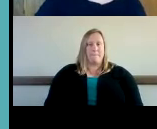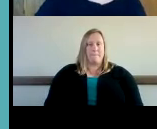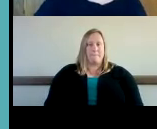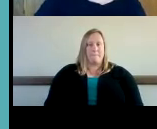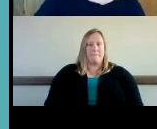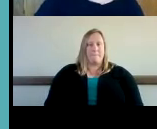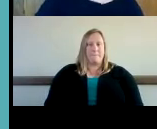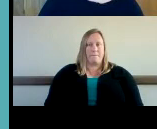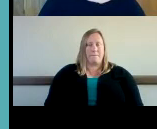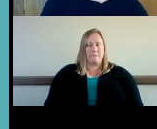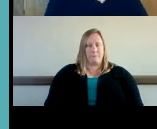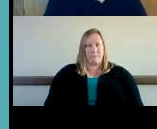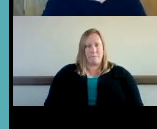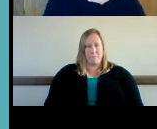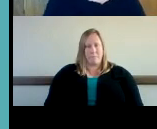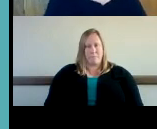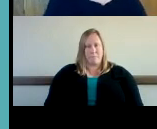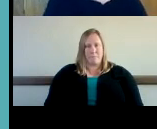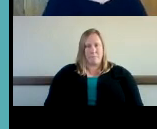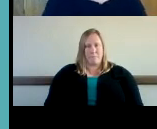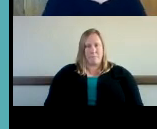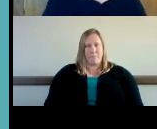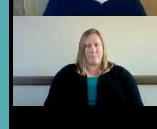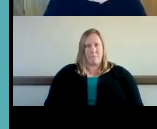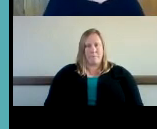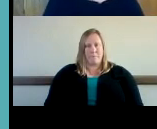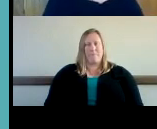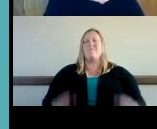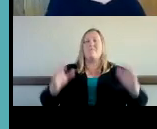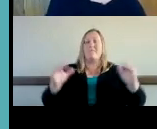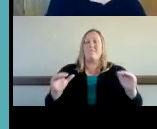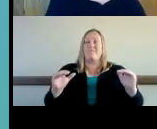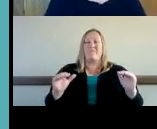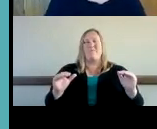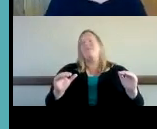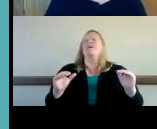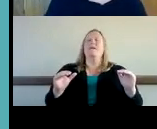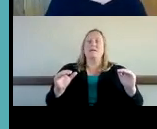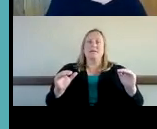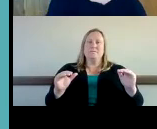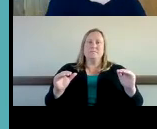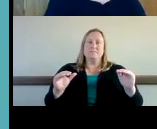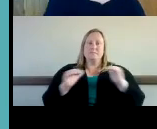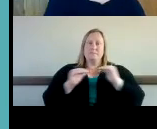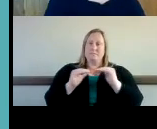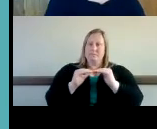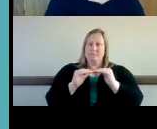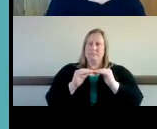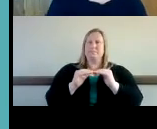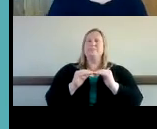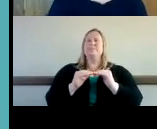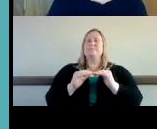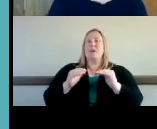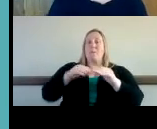all right um moving on to the next individual this is peter he was born hard of